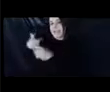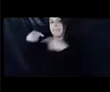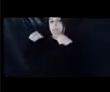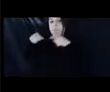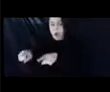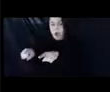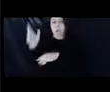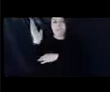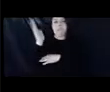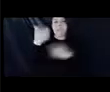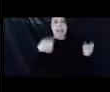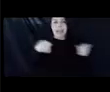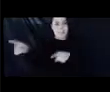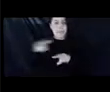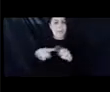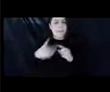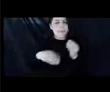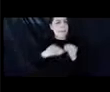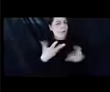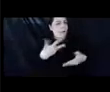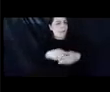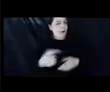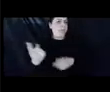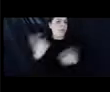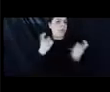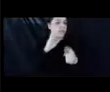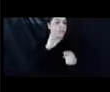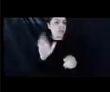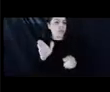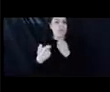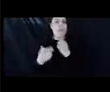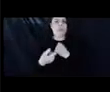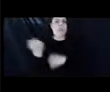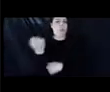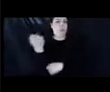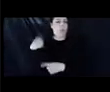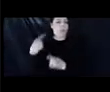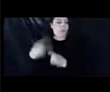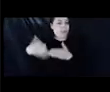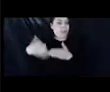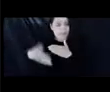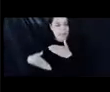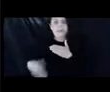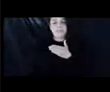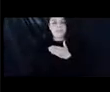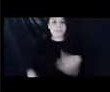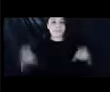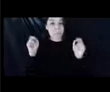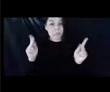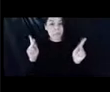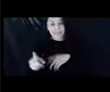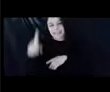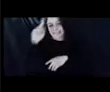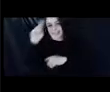involved questions, we'll save those to the end so that we can answer them in more depth. Um, okay. I think,